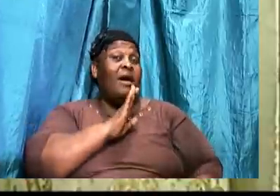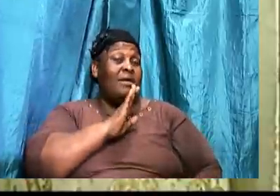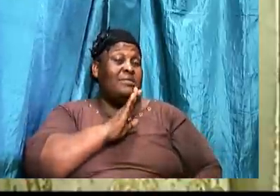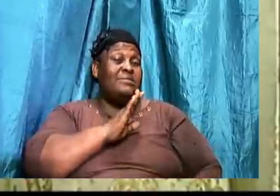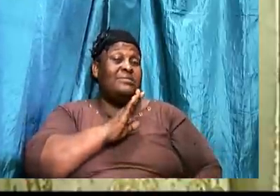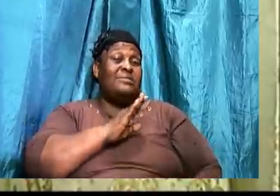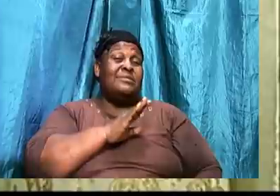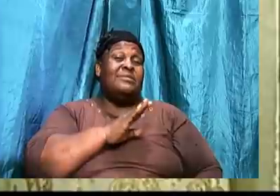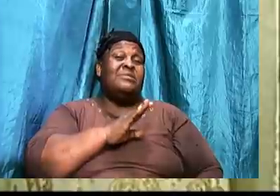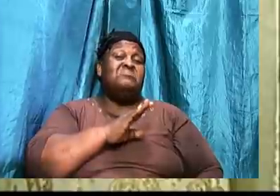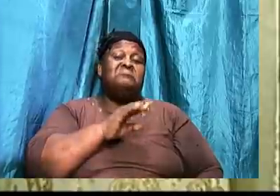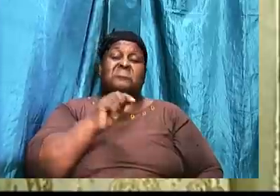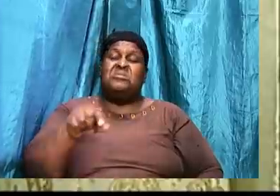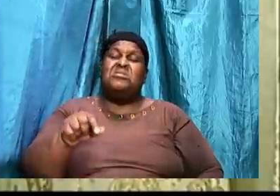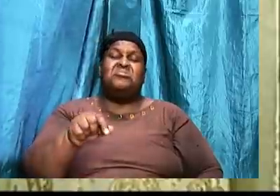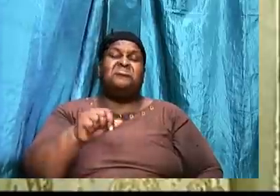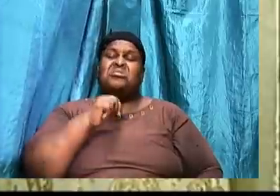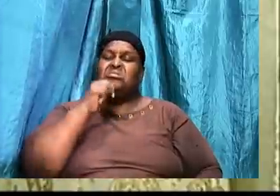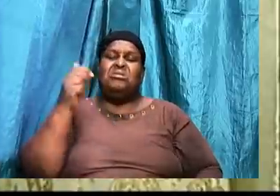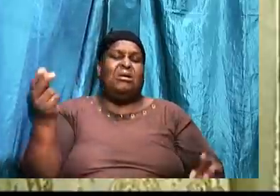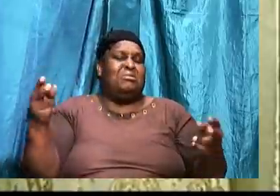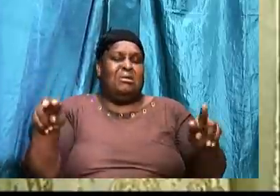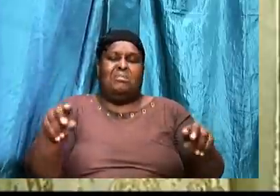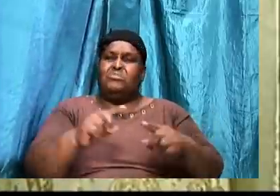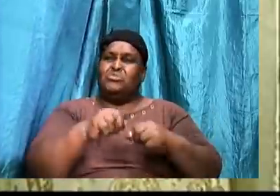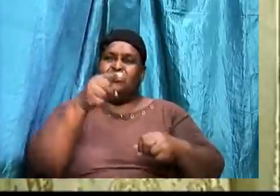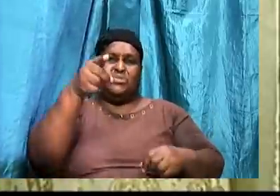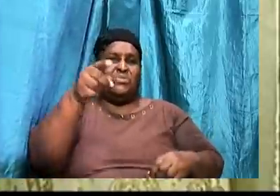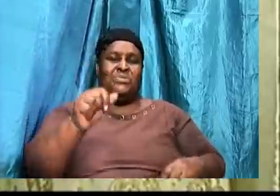child of God. This would not have happened to you.